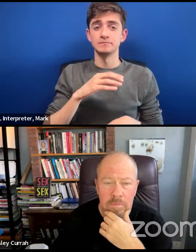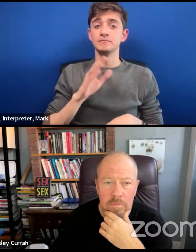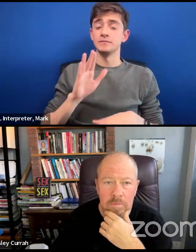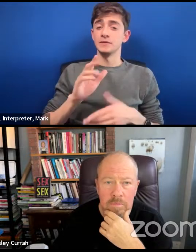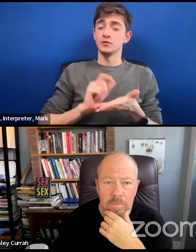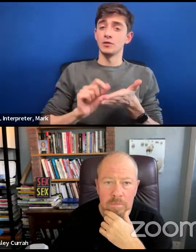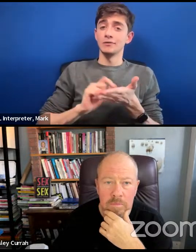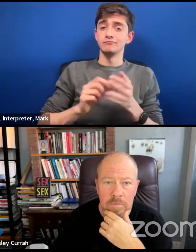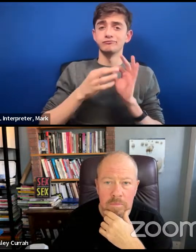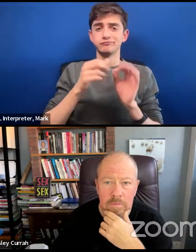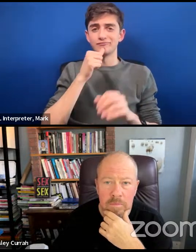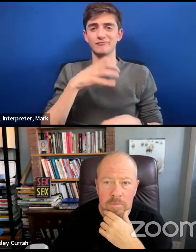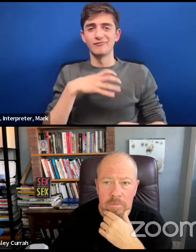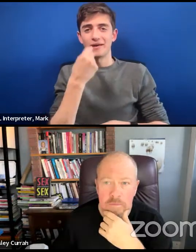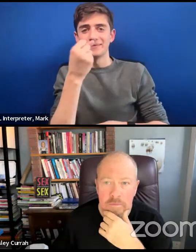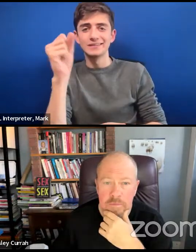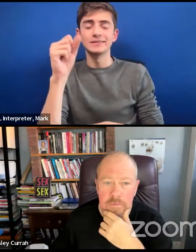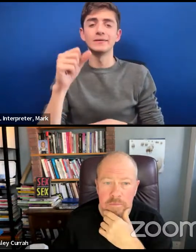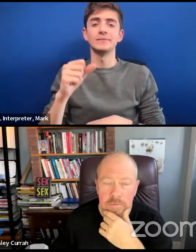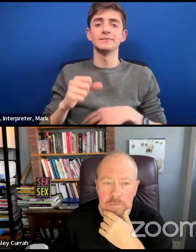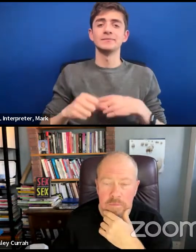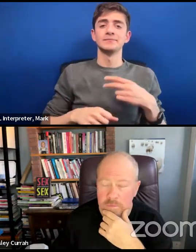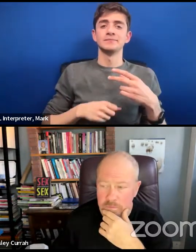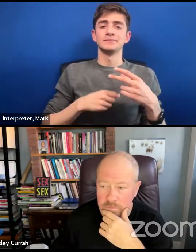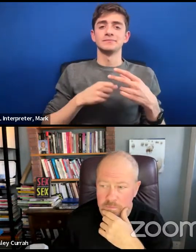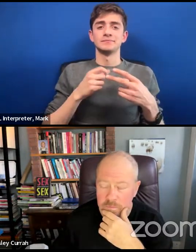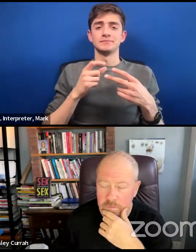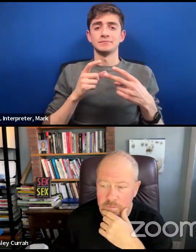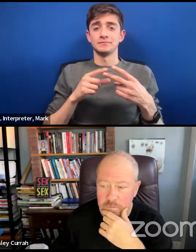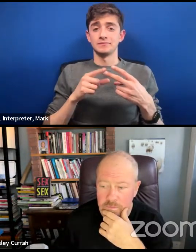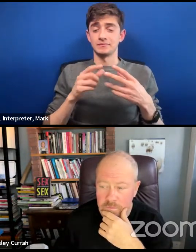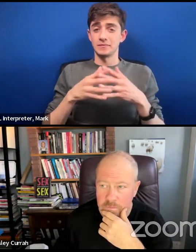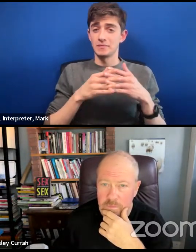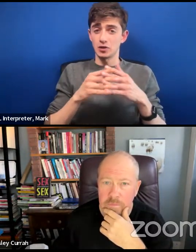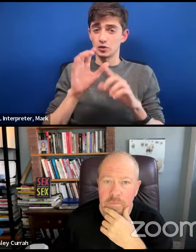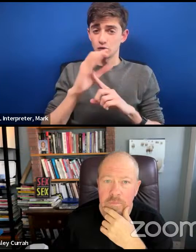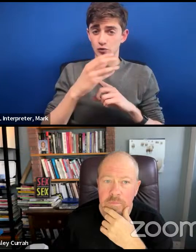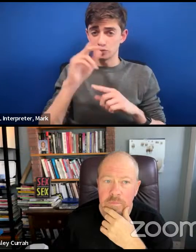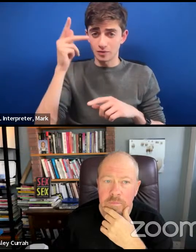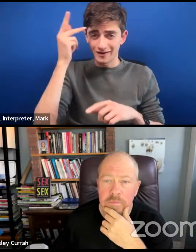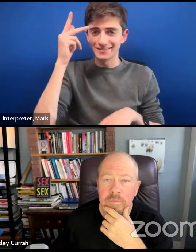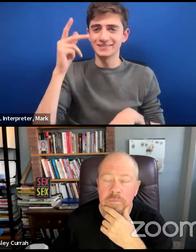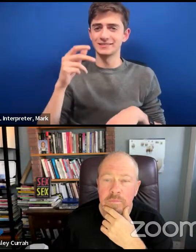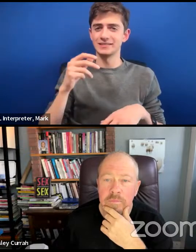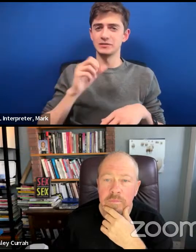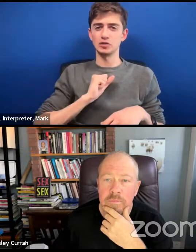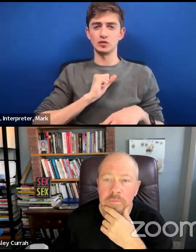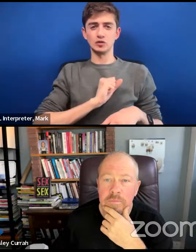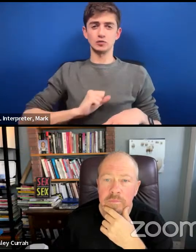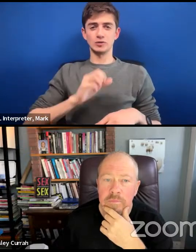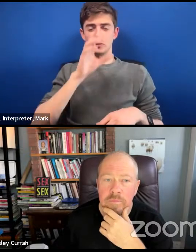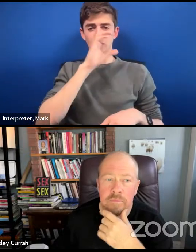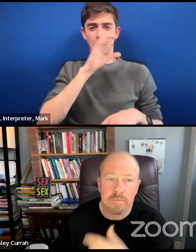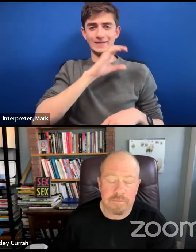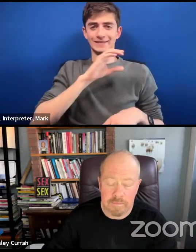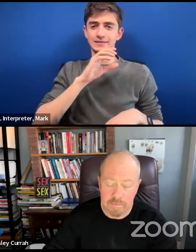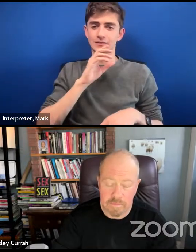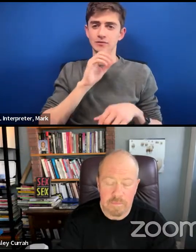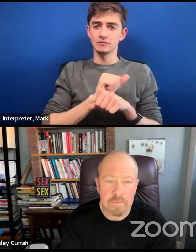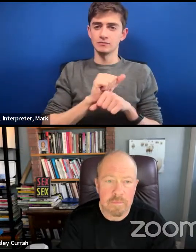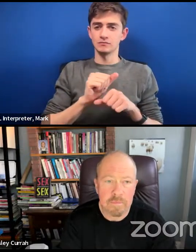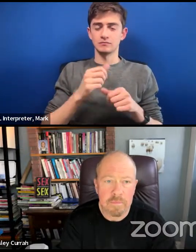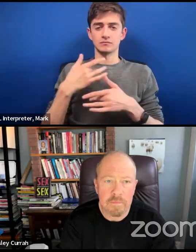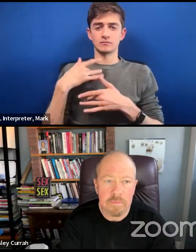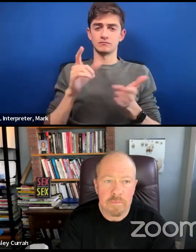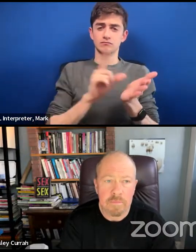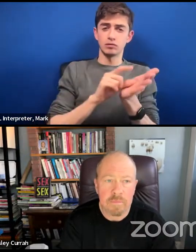American cultural politics, and superhero comics regularly appears in the LA Review of Books, online channels, Avidly,